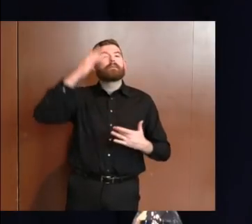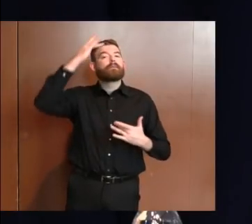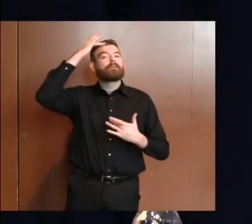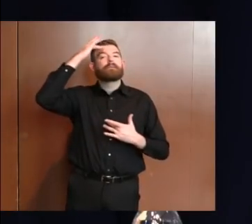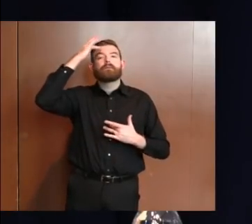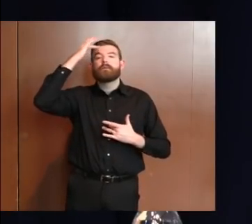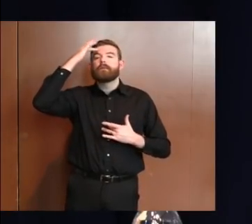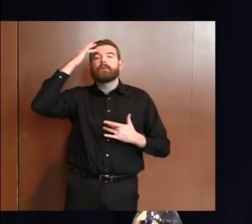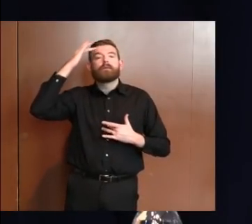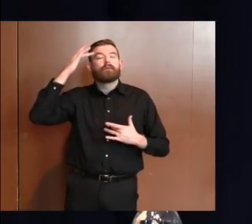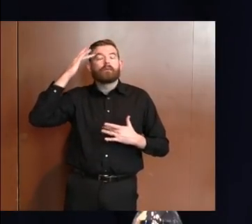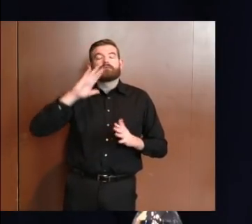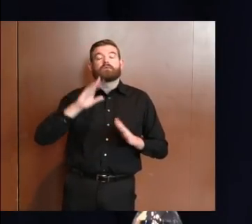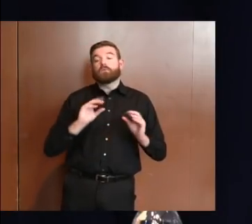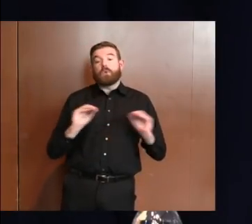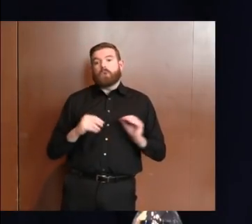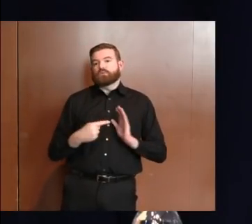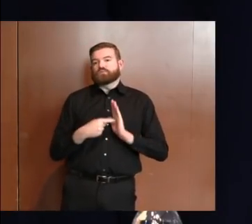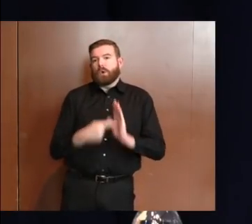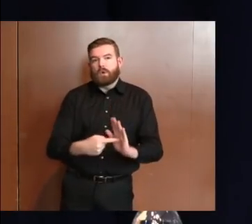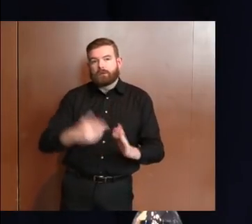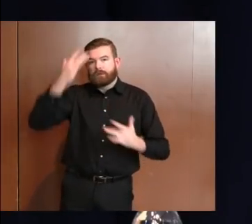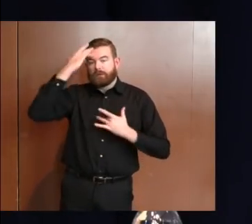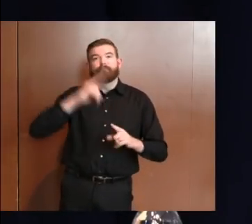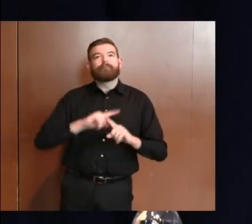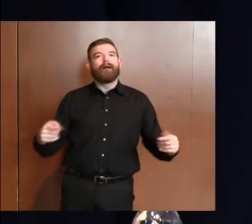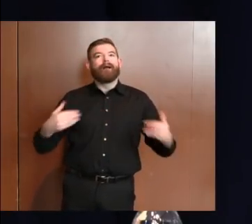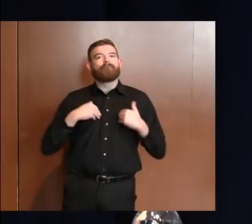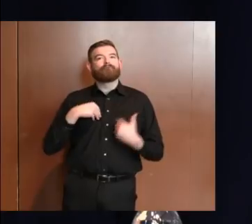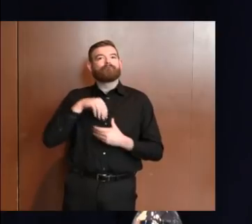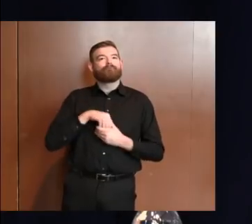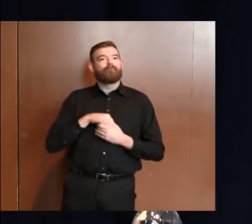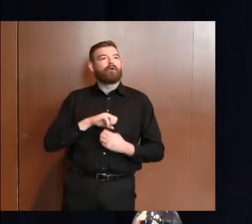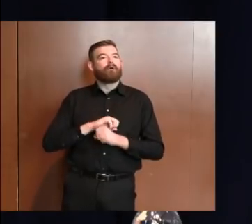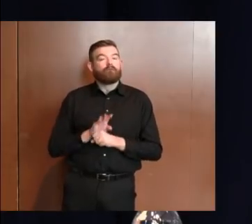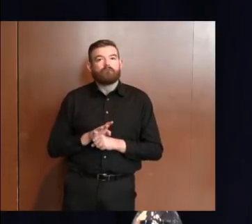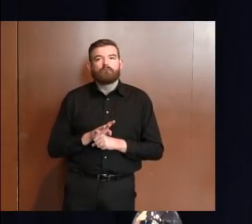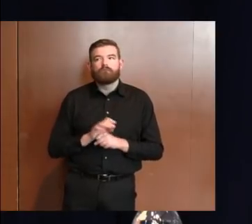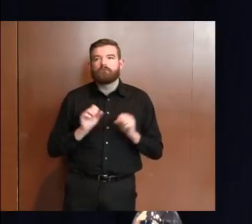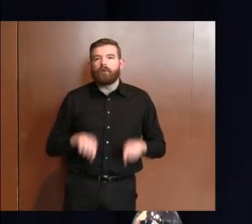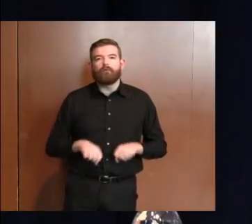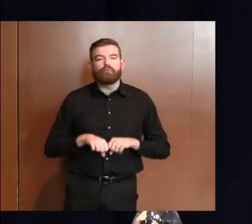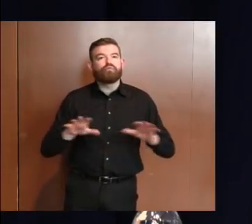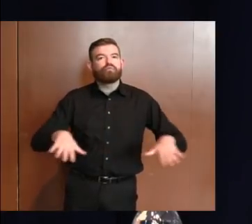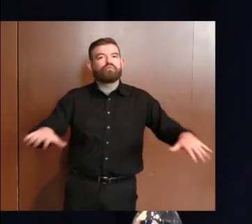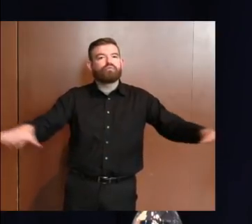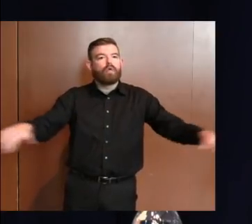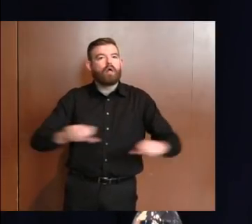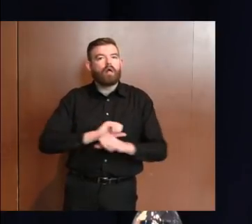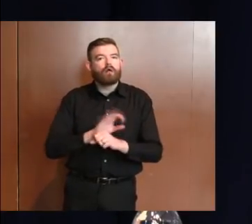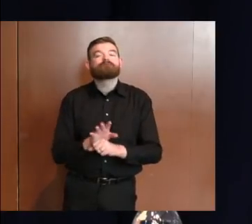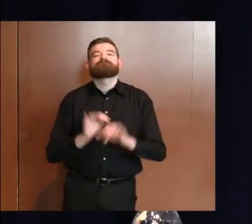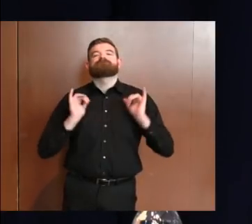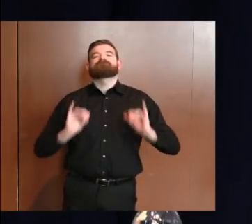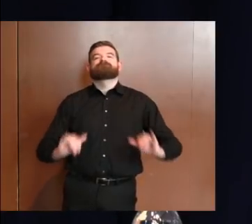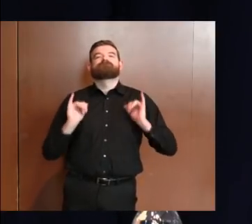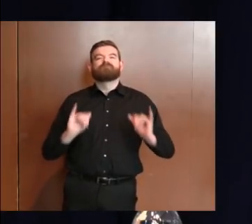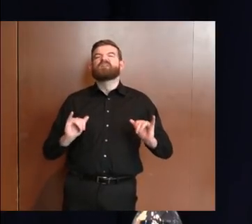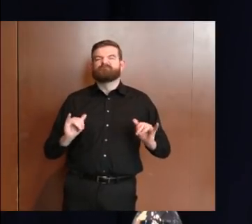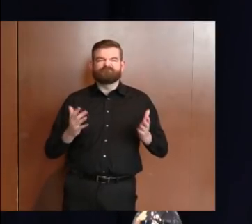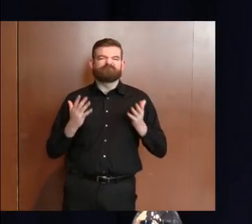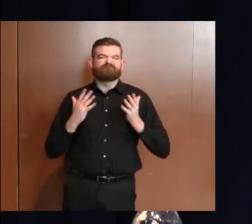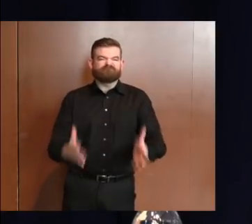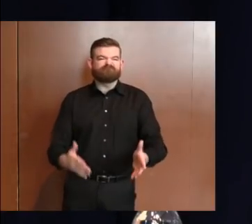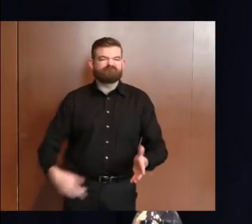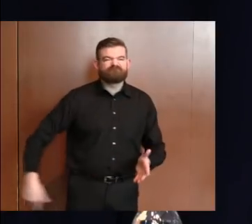virus. So the CDC is recommending using a simple cloth face coverings covering that covers